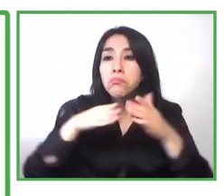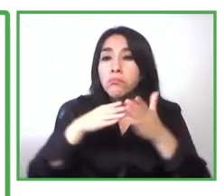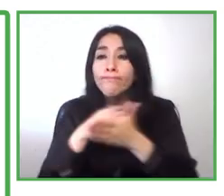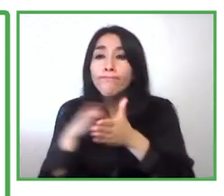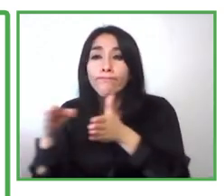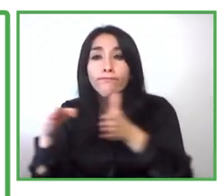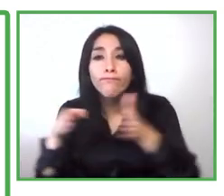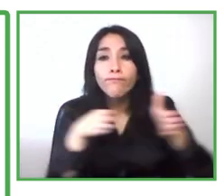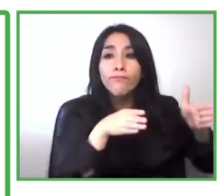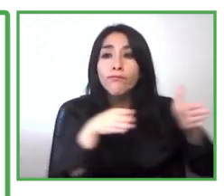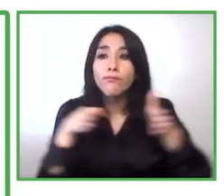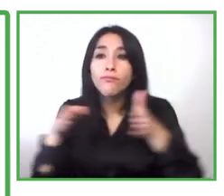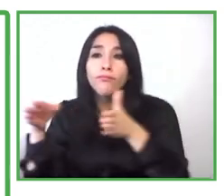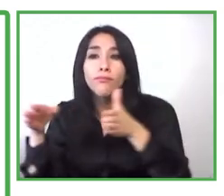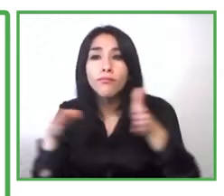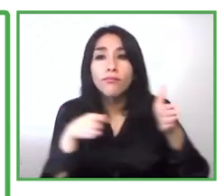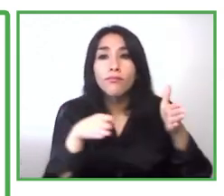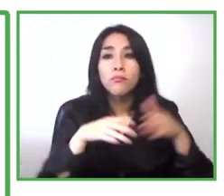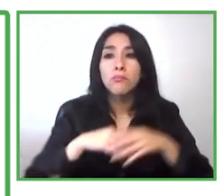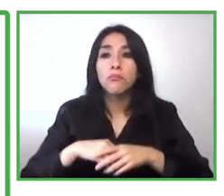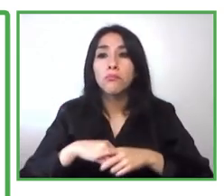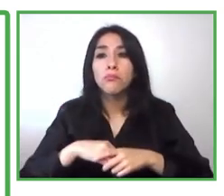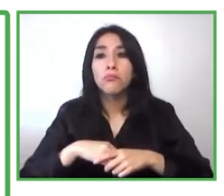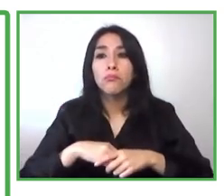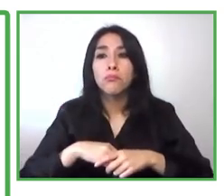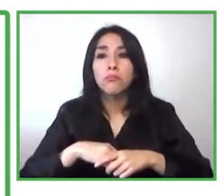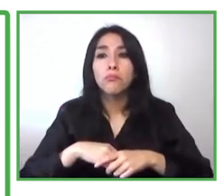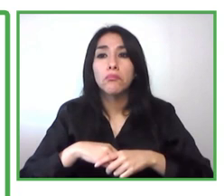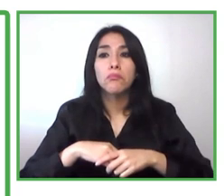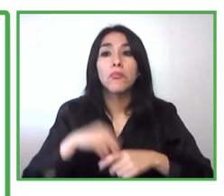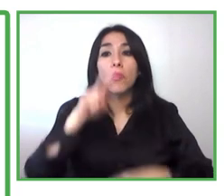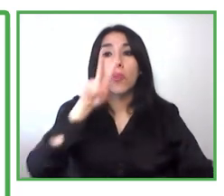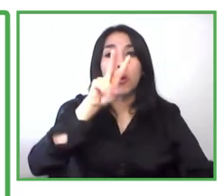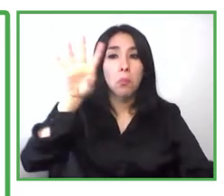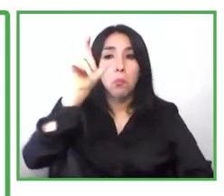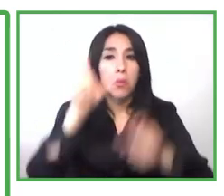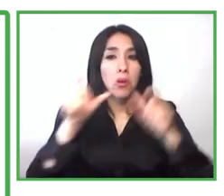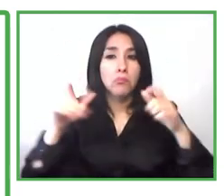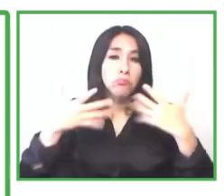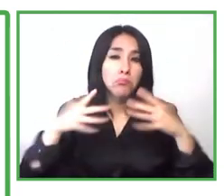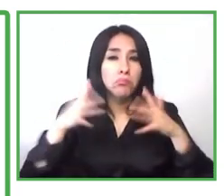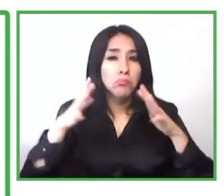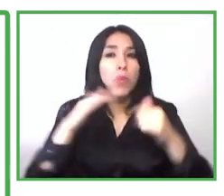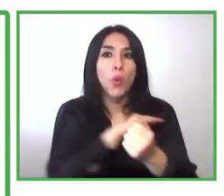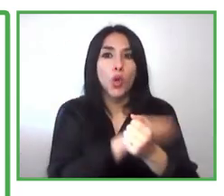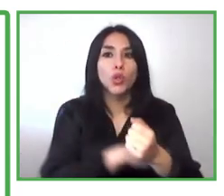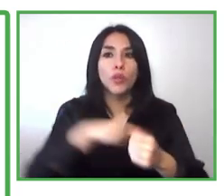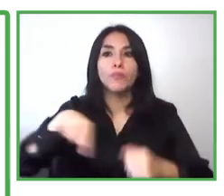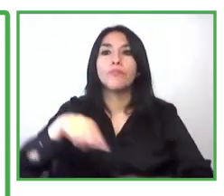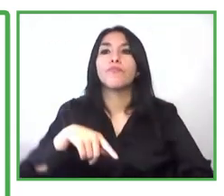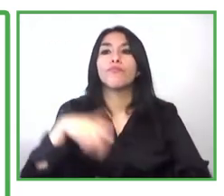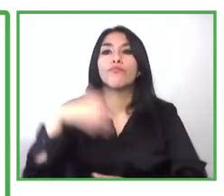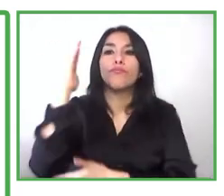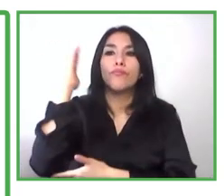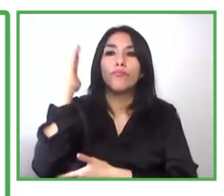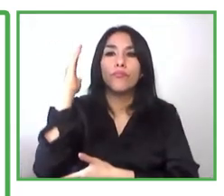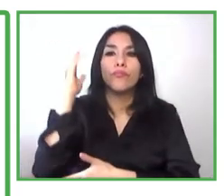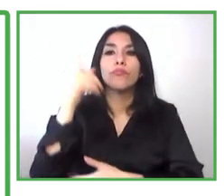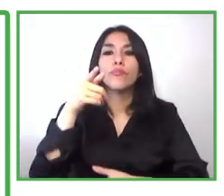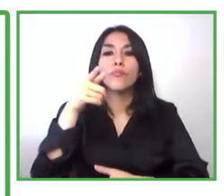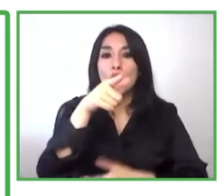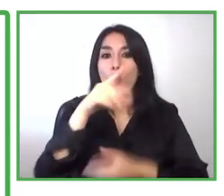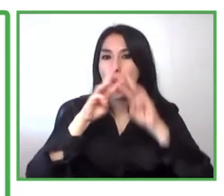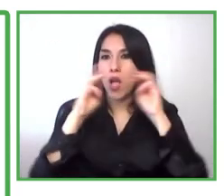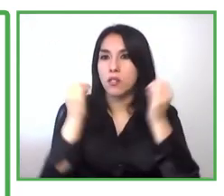uh 24 ventures uh ended uh this pilot program this previous uh